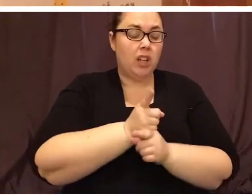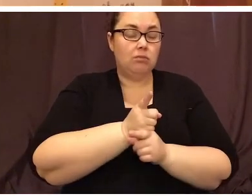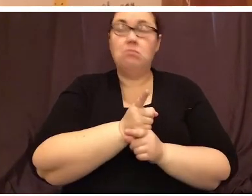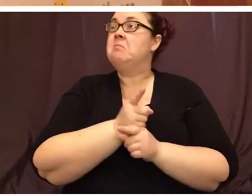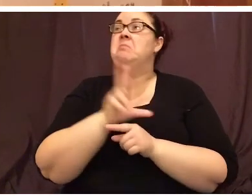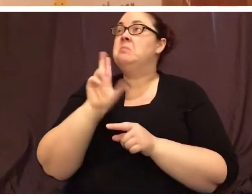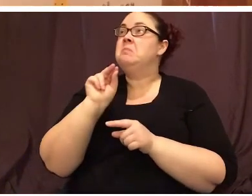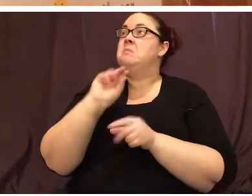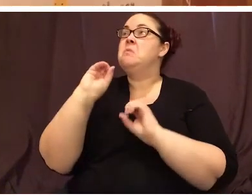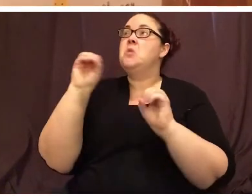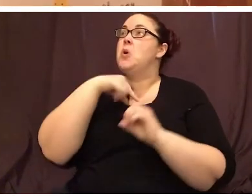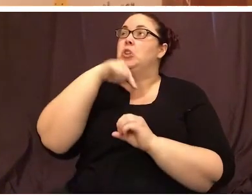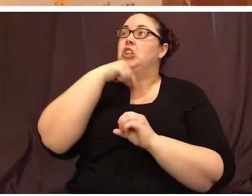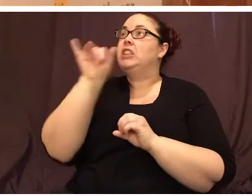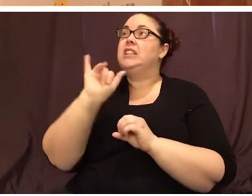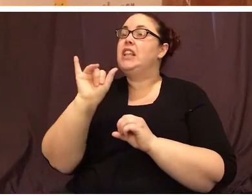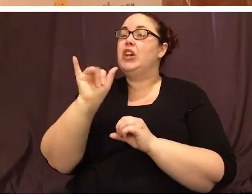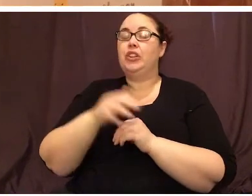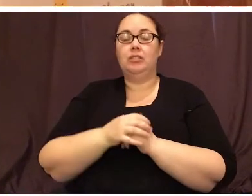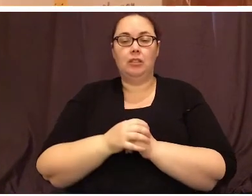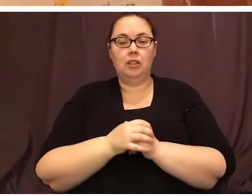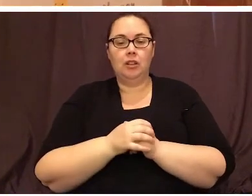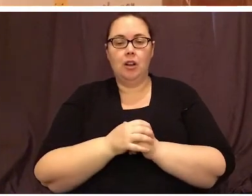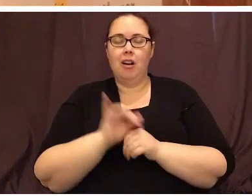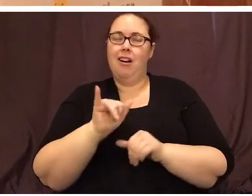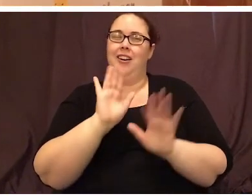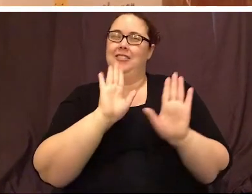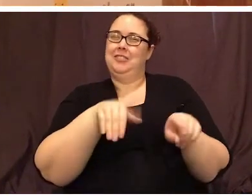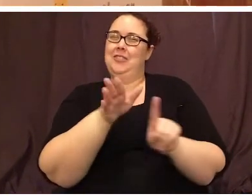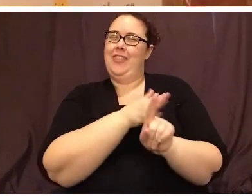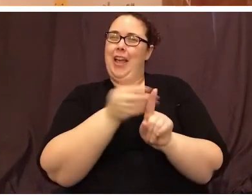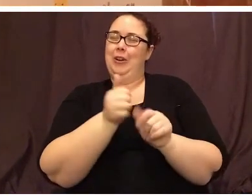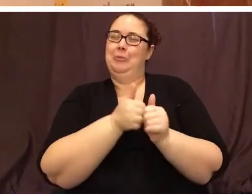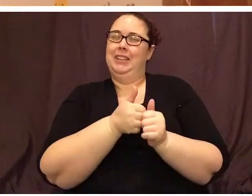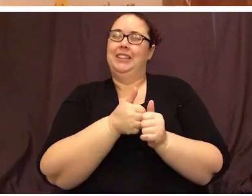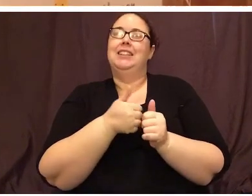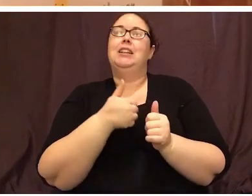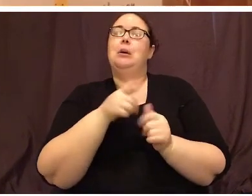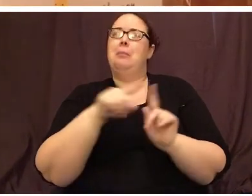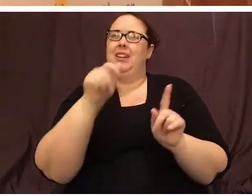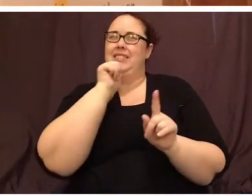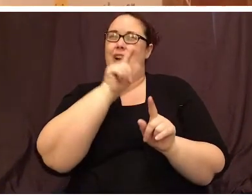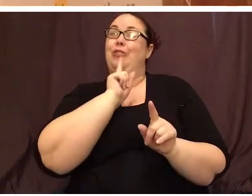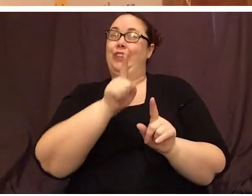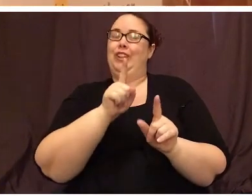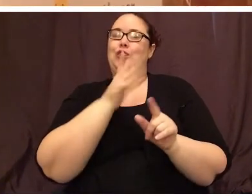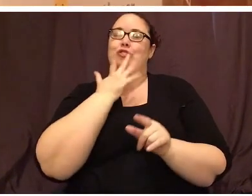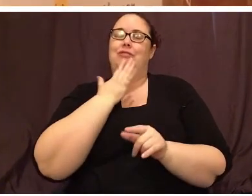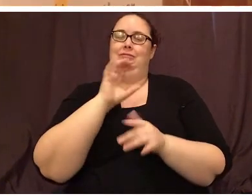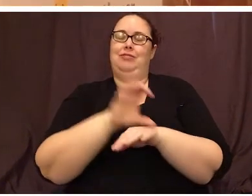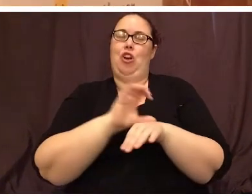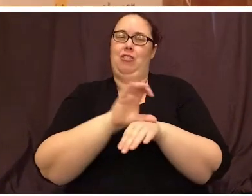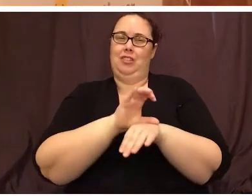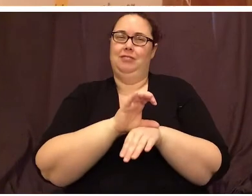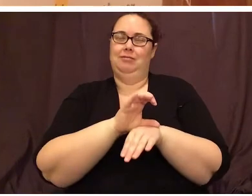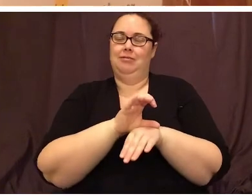No turkeys either. Oh, you flatter me. But it's not real chocolate. Let's have a party.